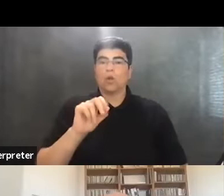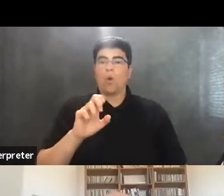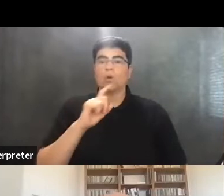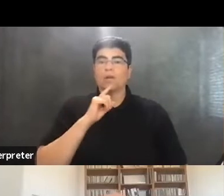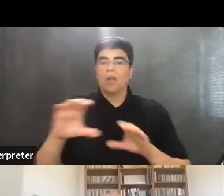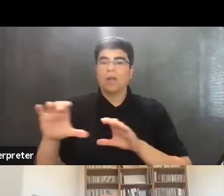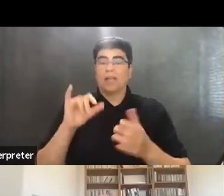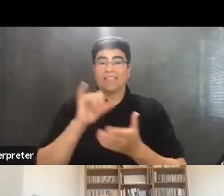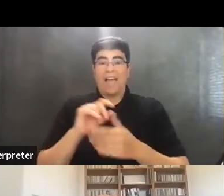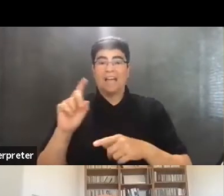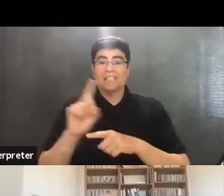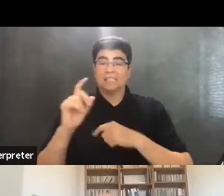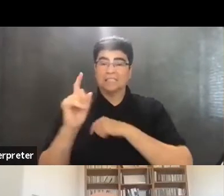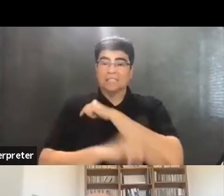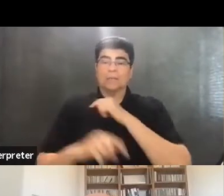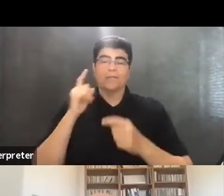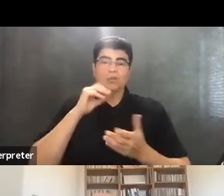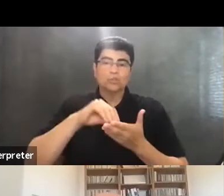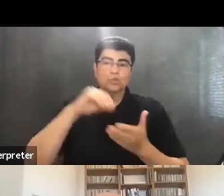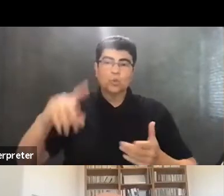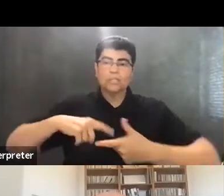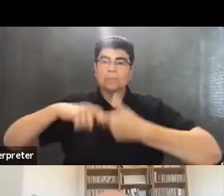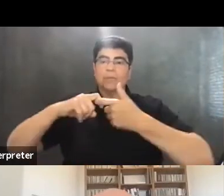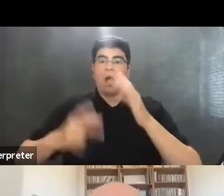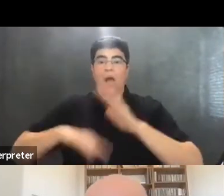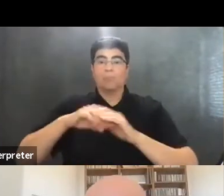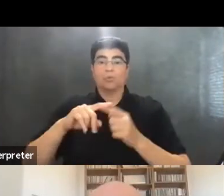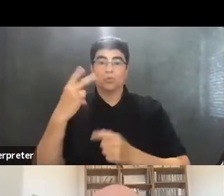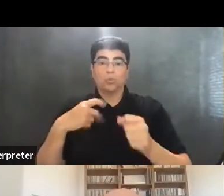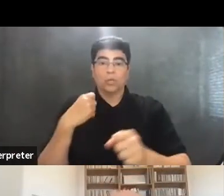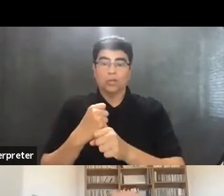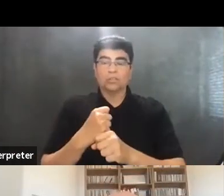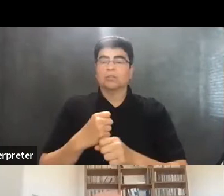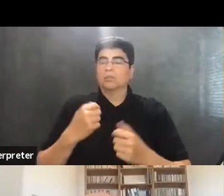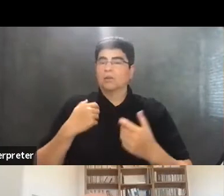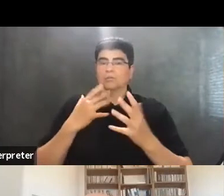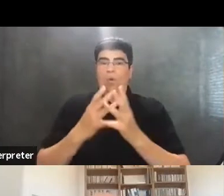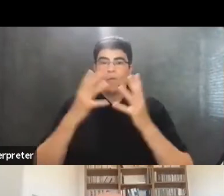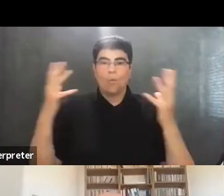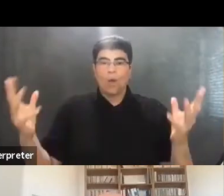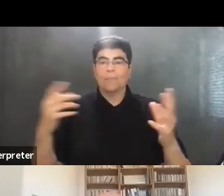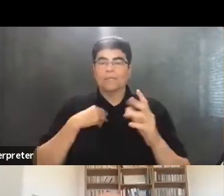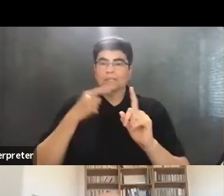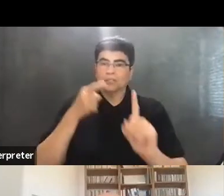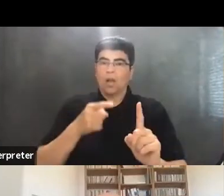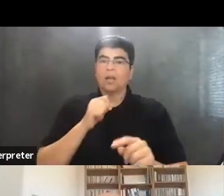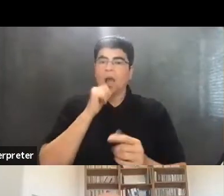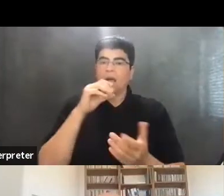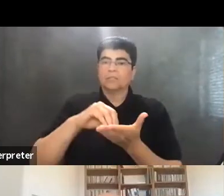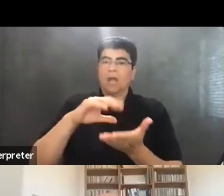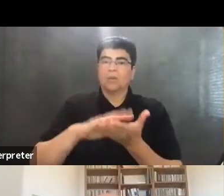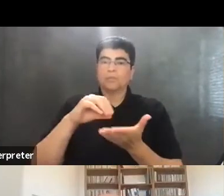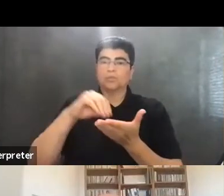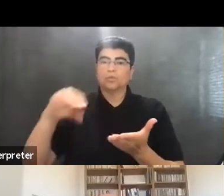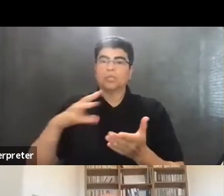takes the form of student suspensions for up to two years, overwhelmingly targeting undocumented students and